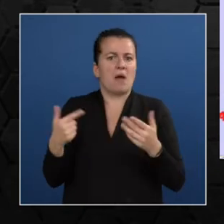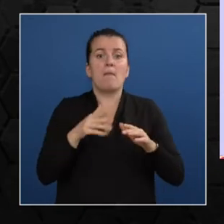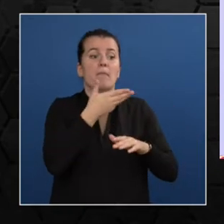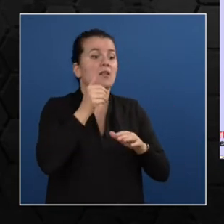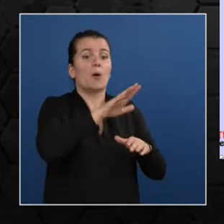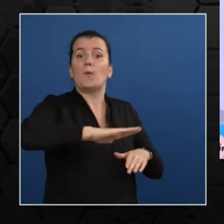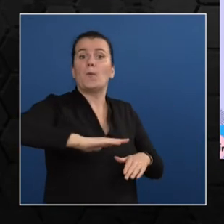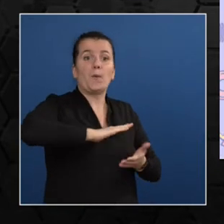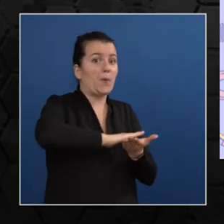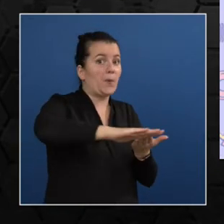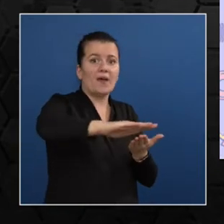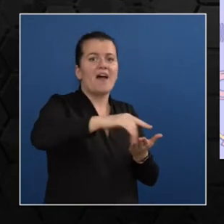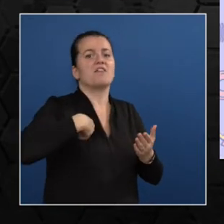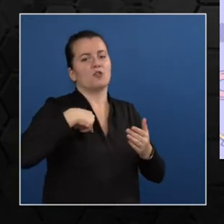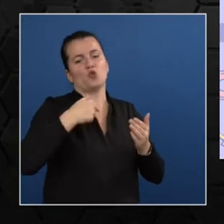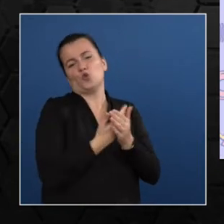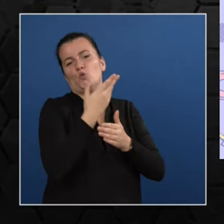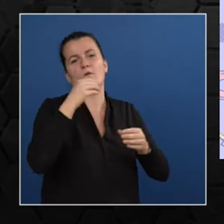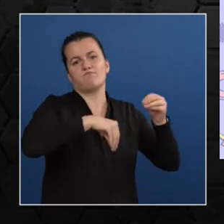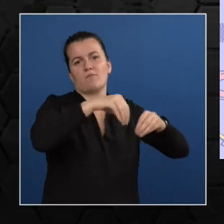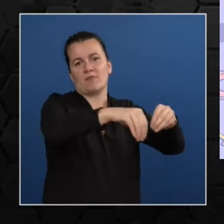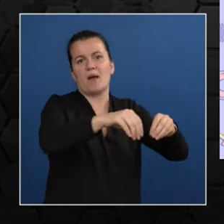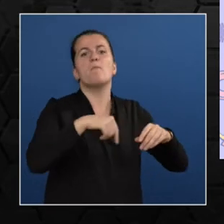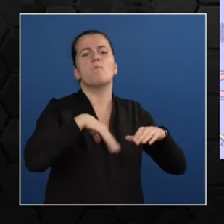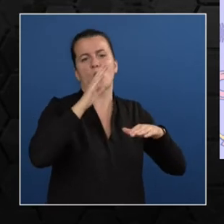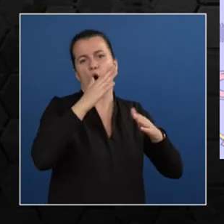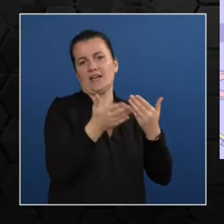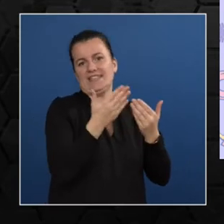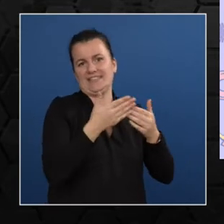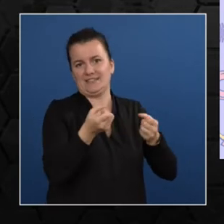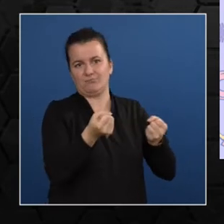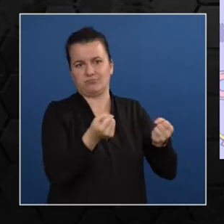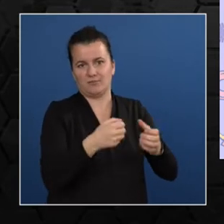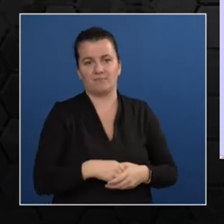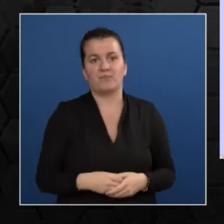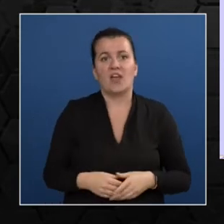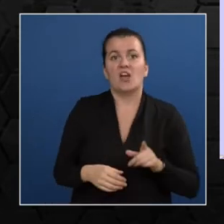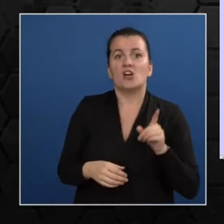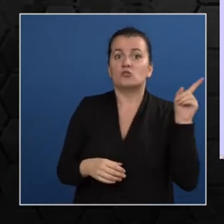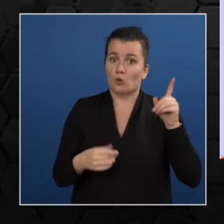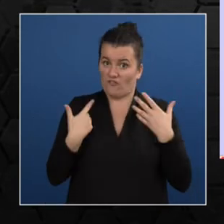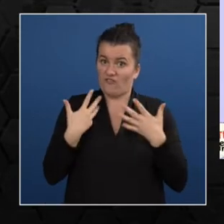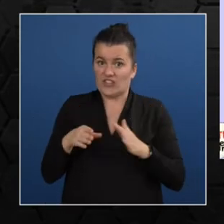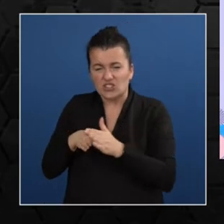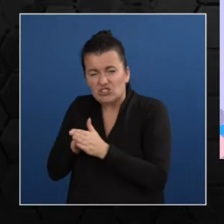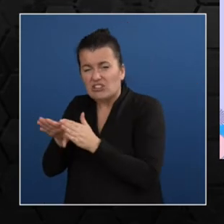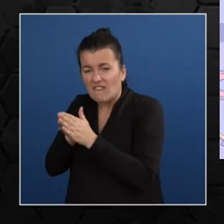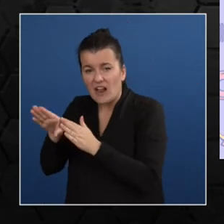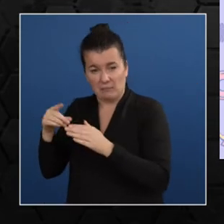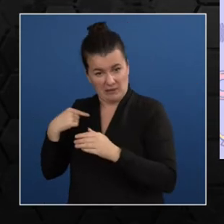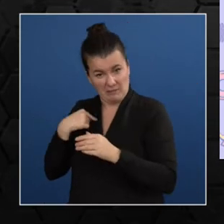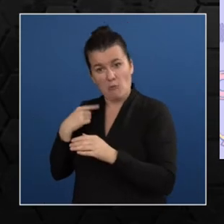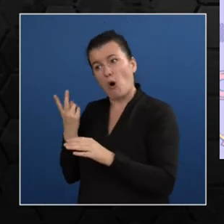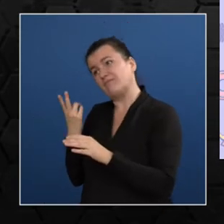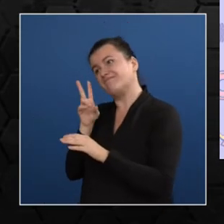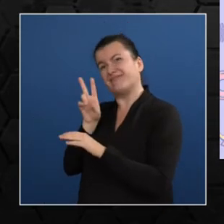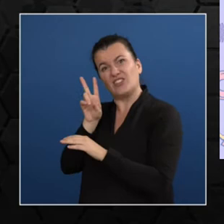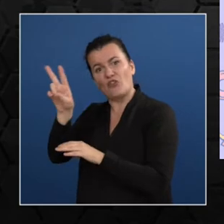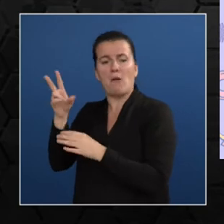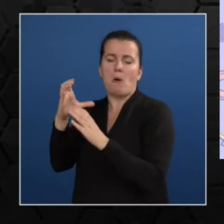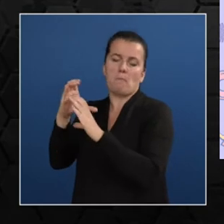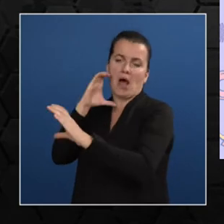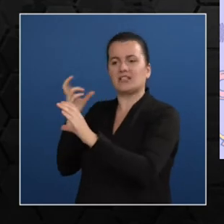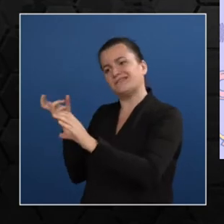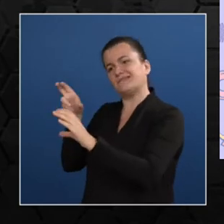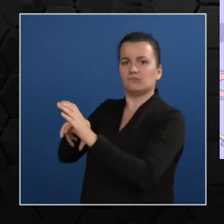problems. So if you've ever traveled on a public transport in a developing country, you would know that there's actually no way to have